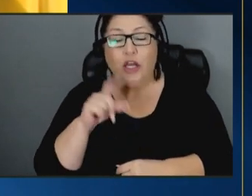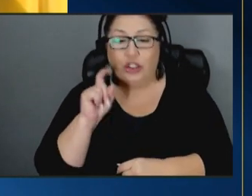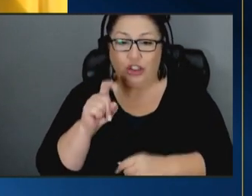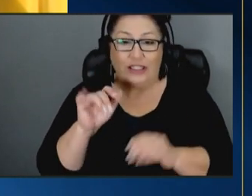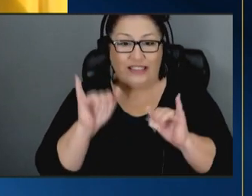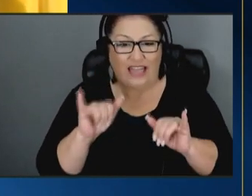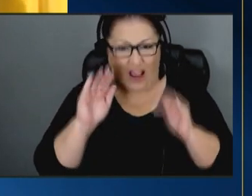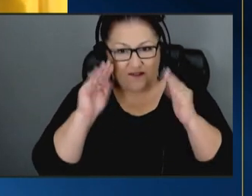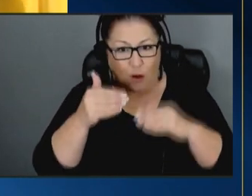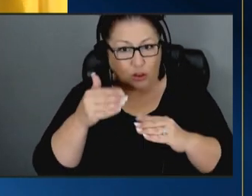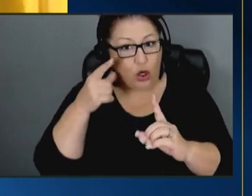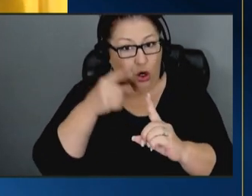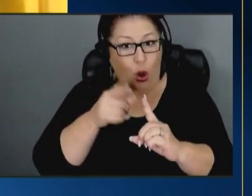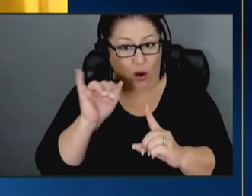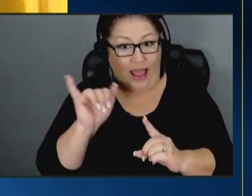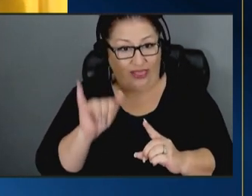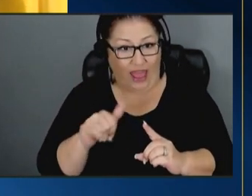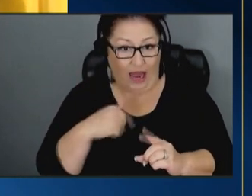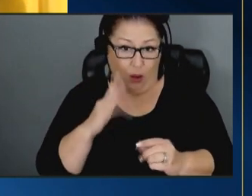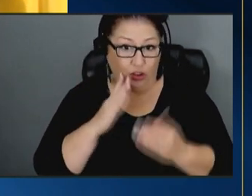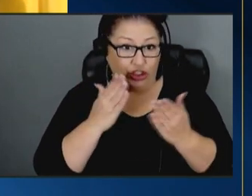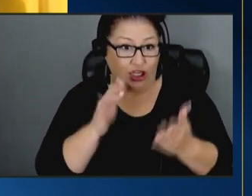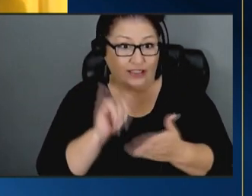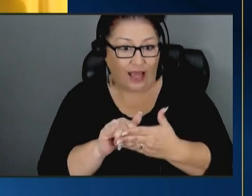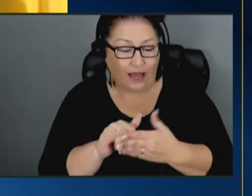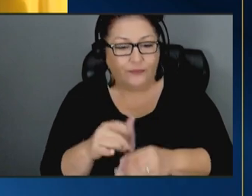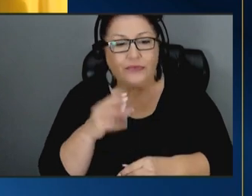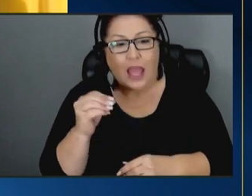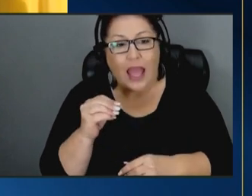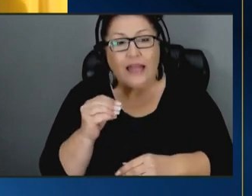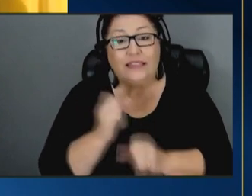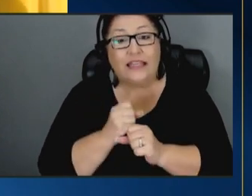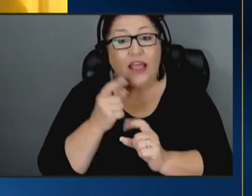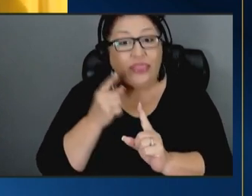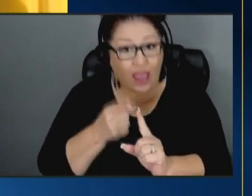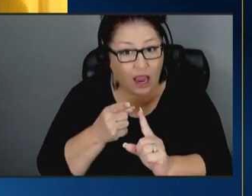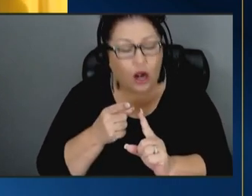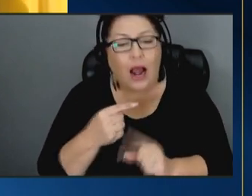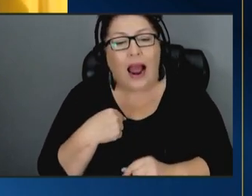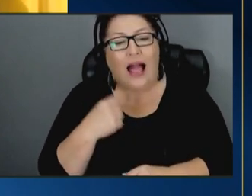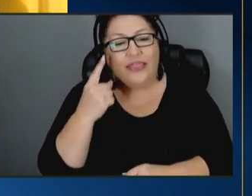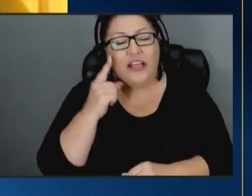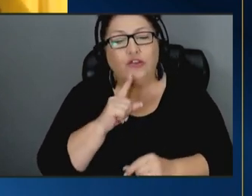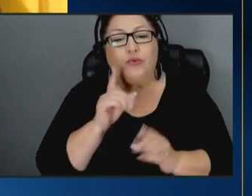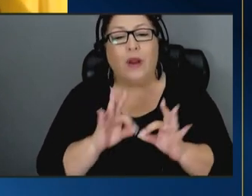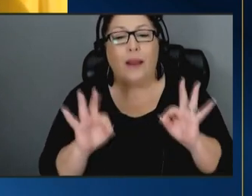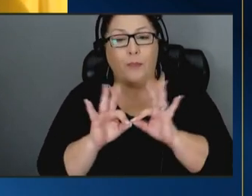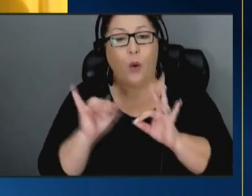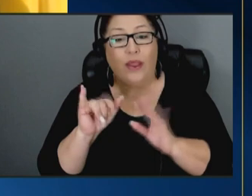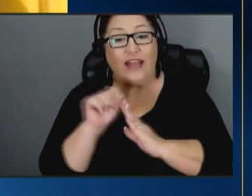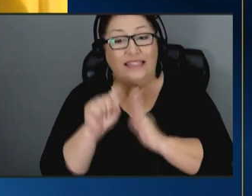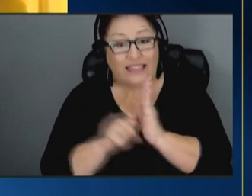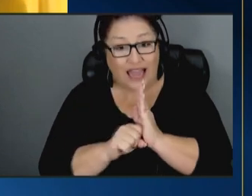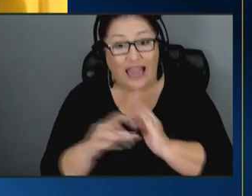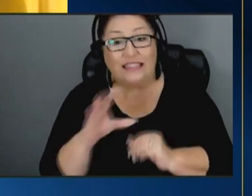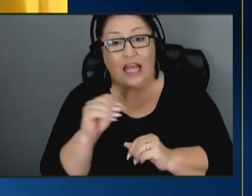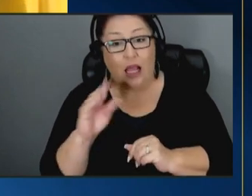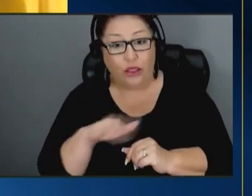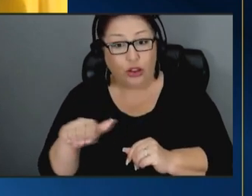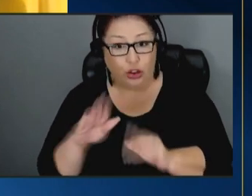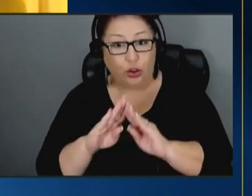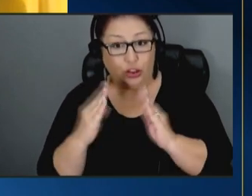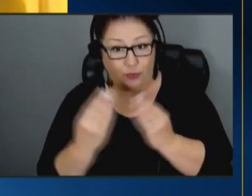a goal like that i would suggest that one and then to get there i think it's going to be very important that states and and the children's bureau